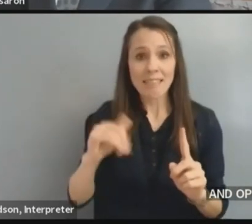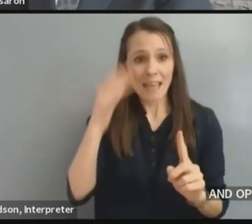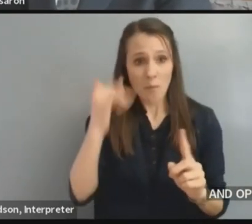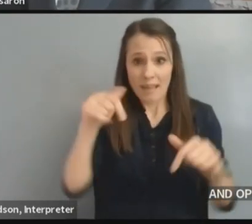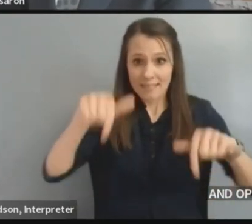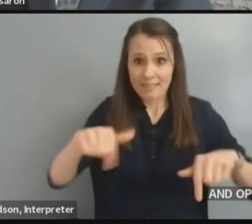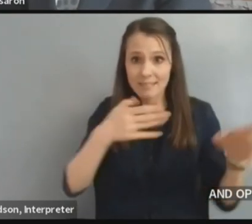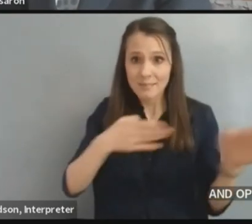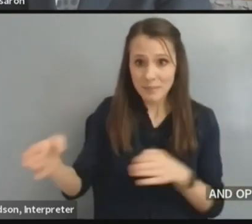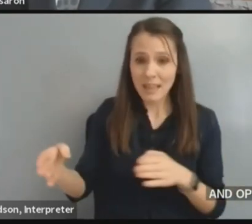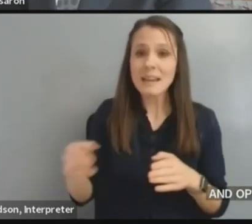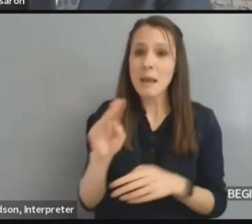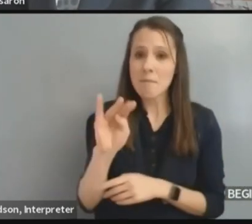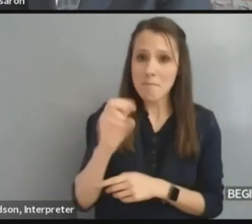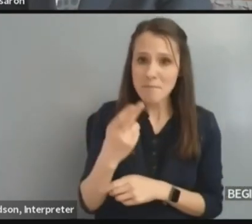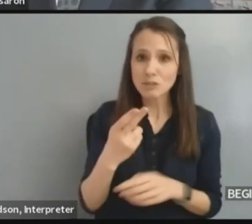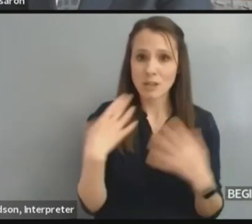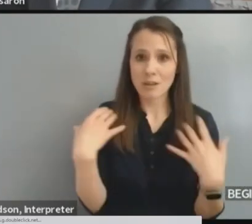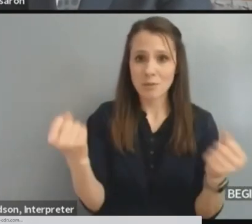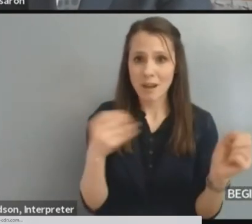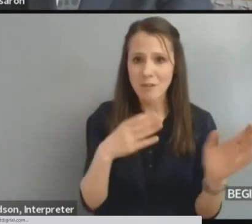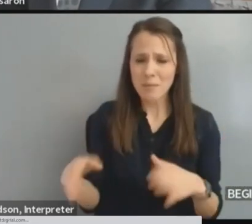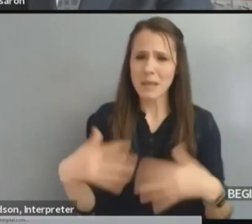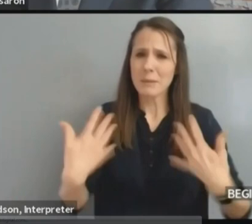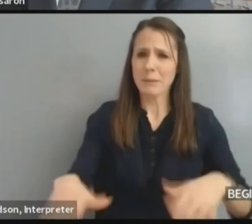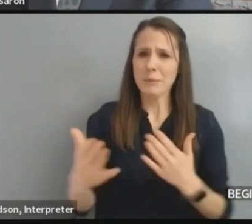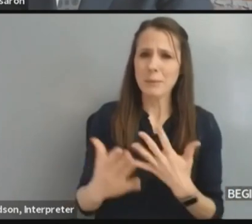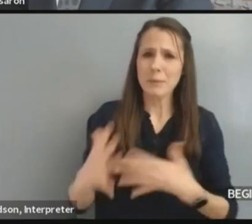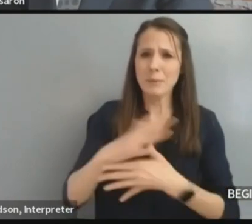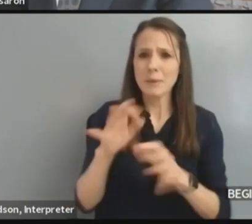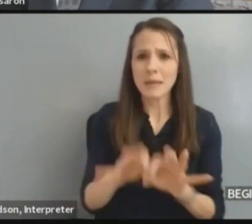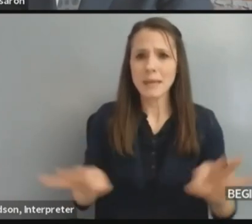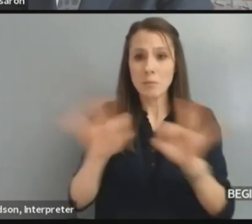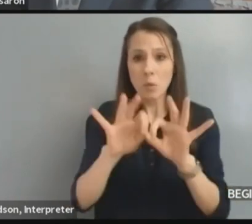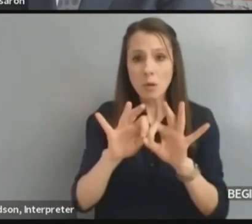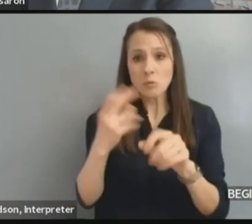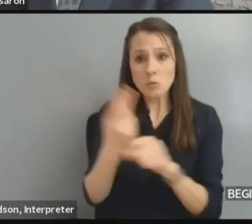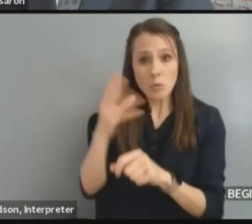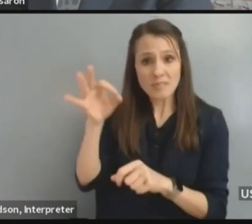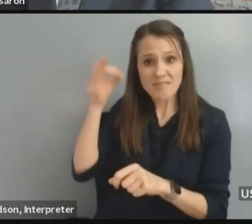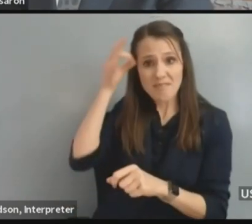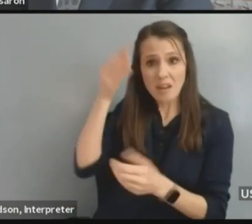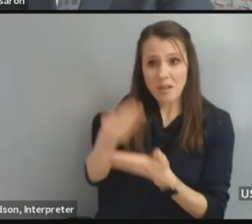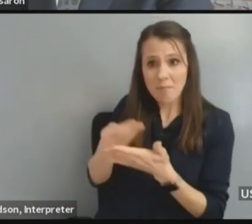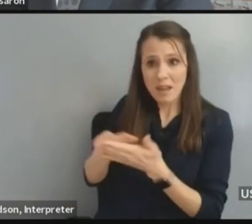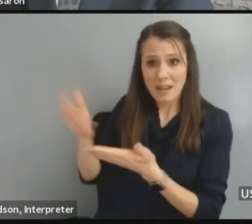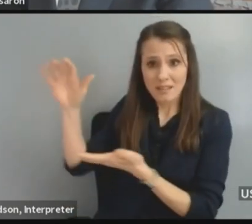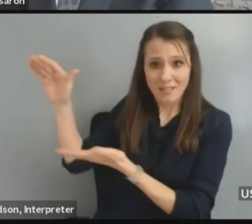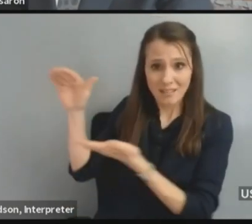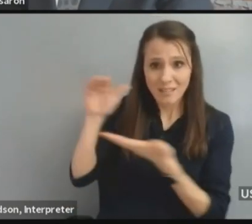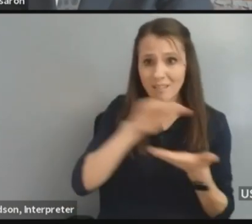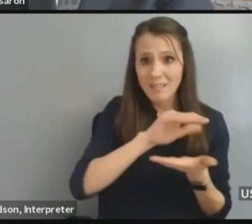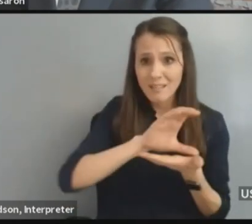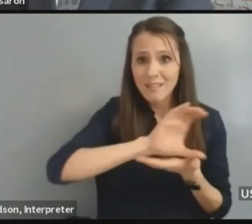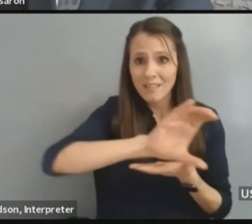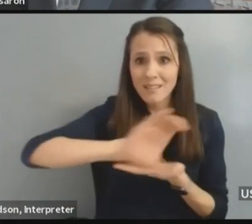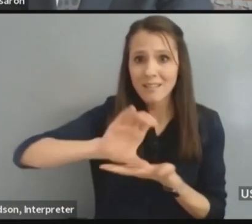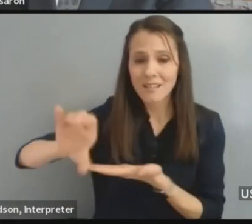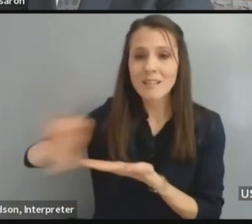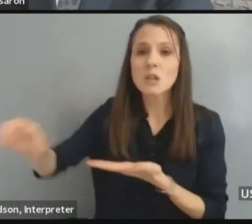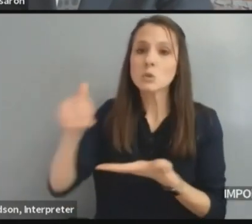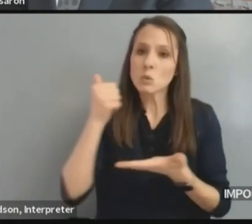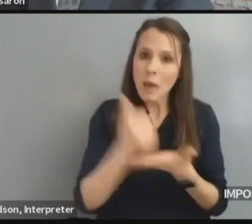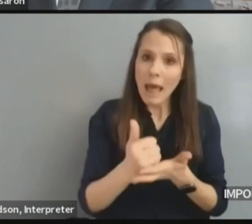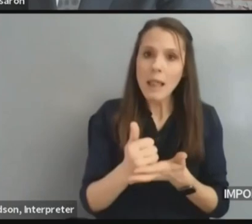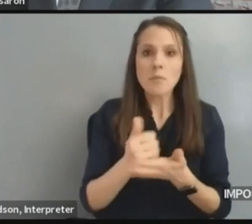uses federal funding to promote and administer the vaccine rollout and expand COVID testing and tracing. As we